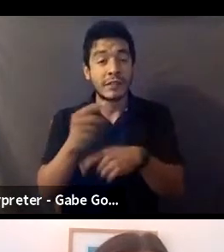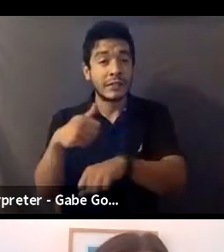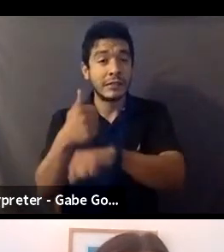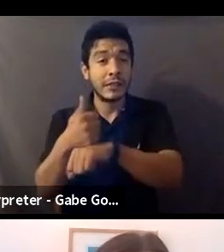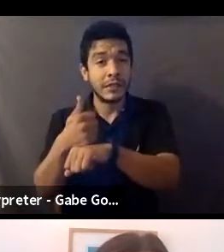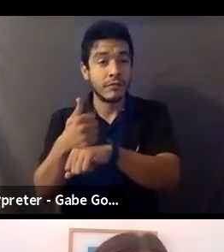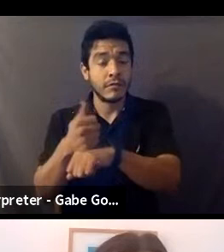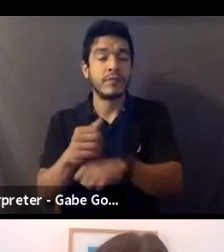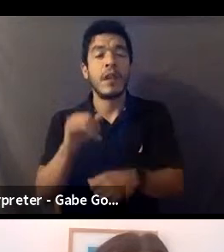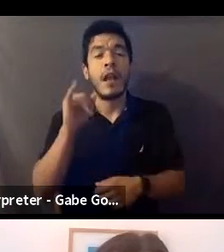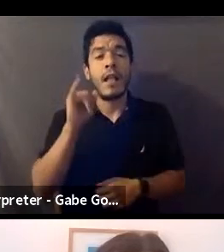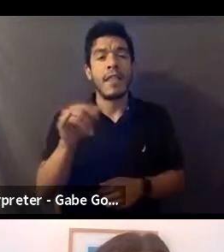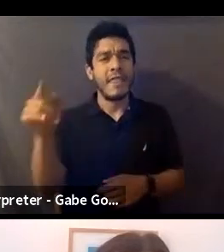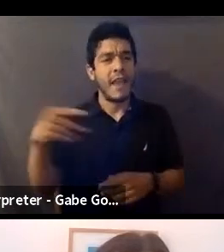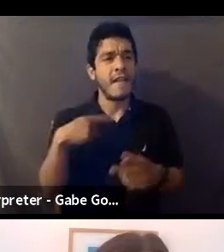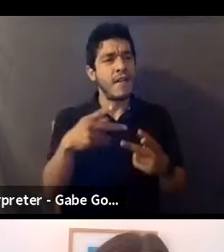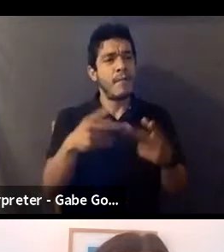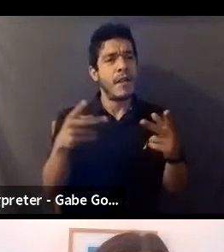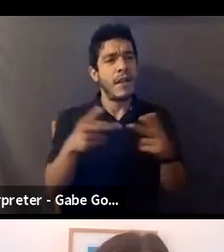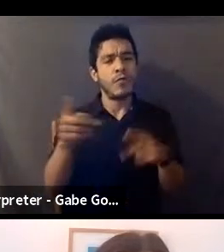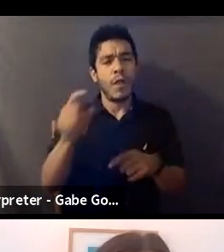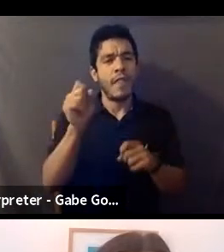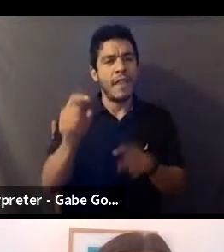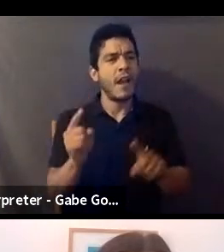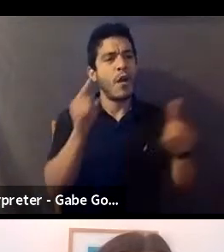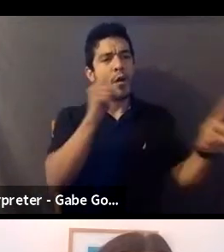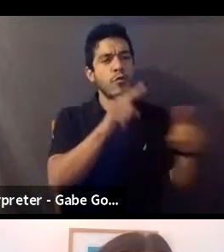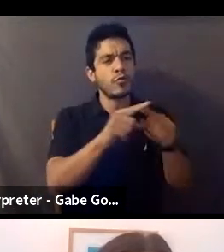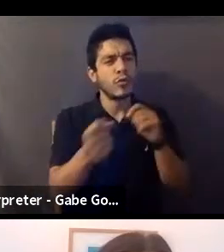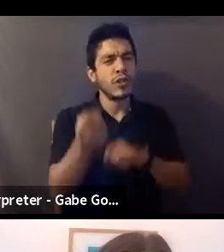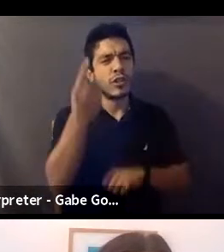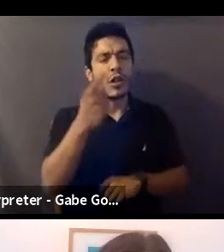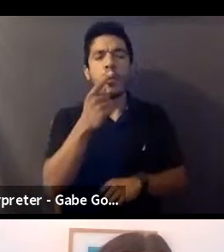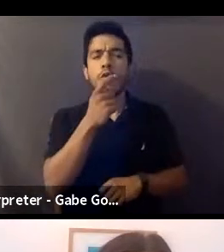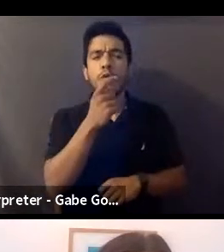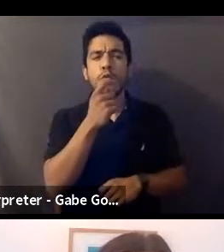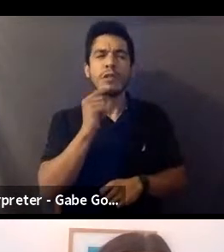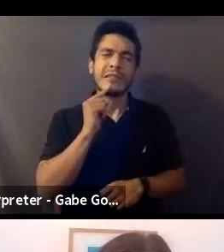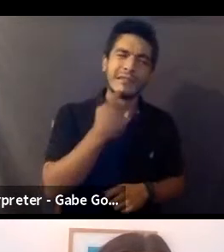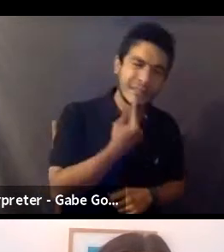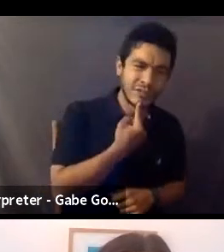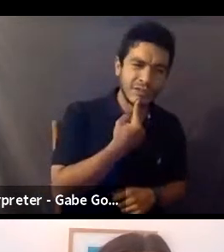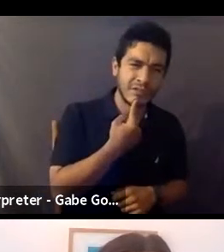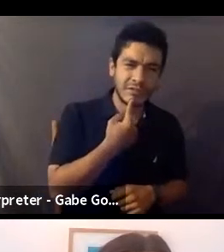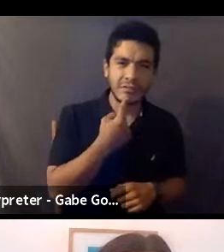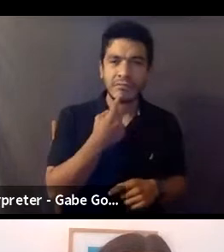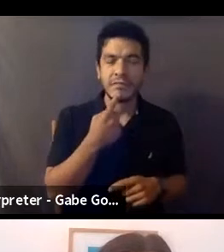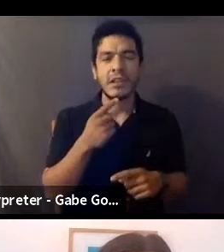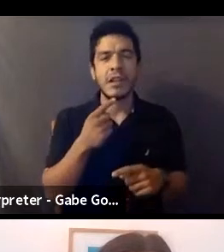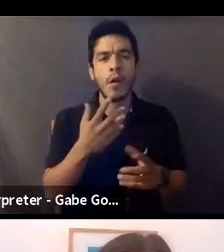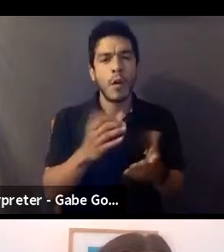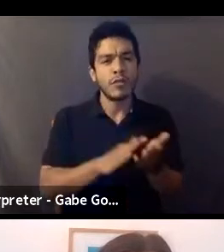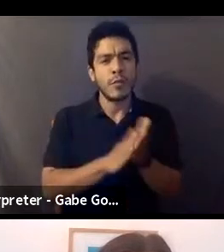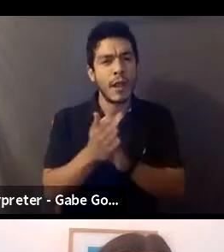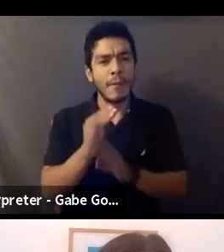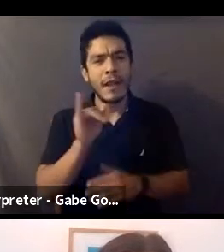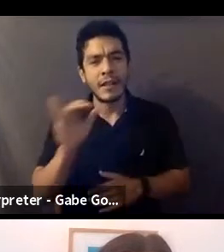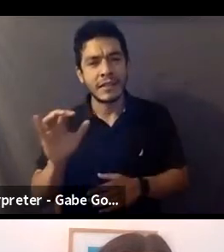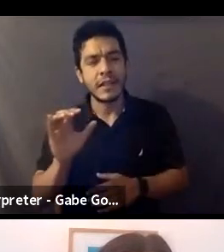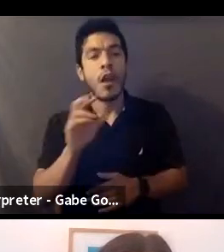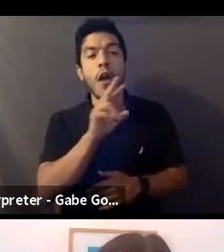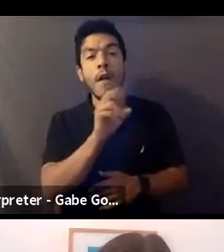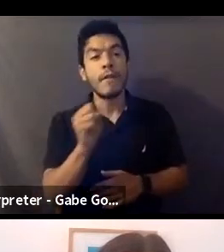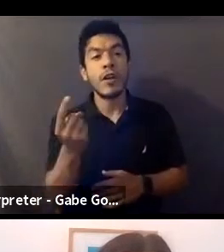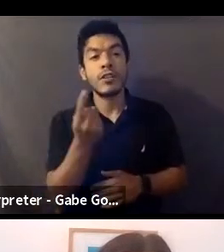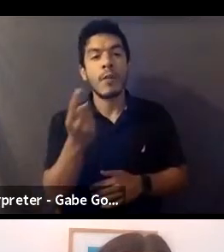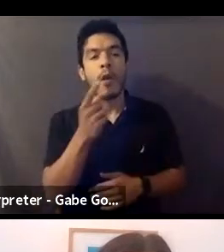that they have a place where they can go to understand who's serious about being an intimacy coordinator versus just someone